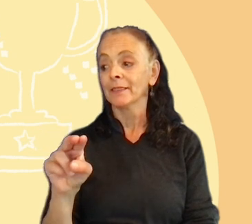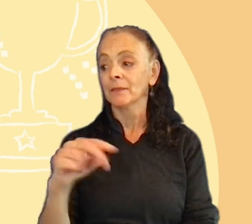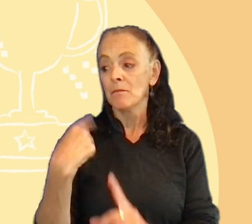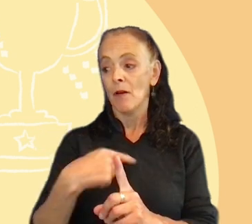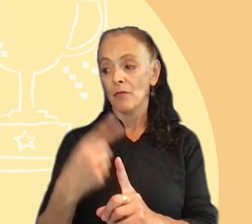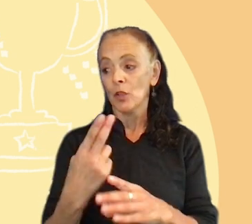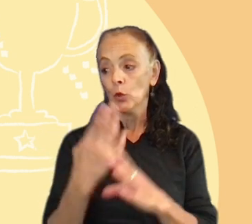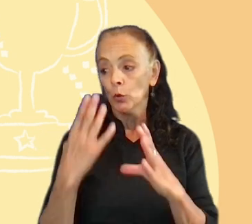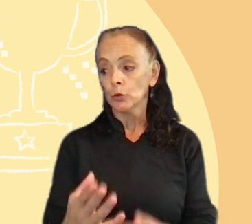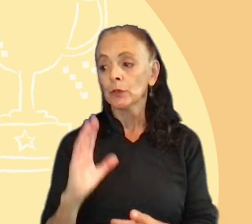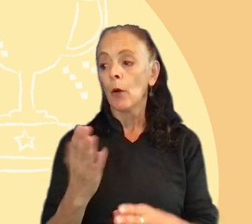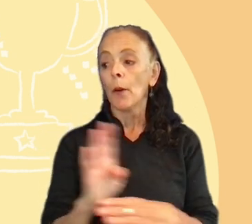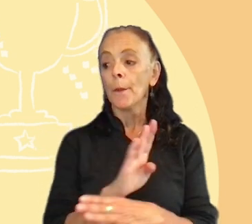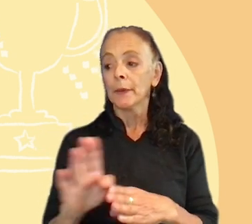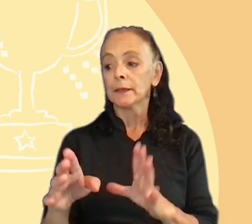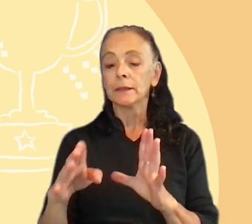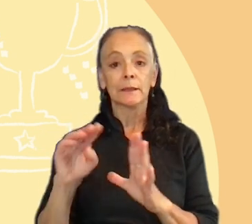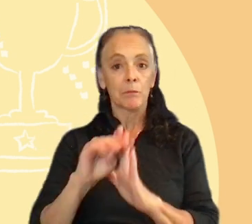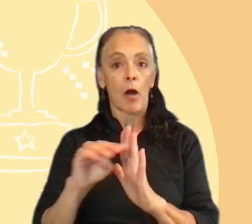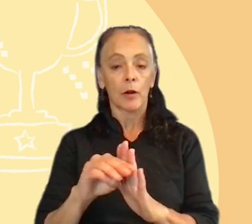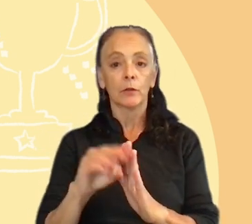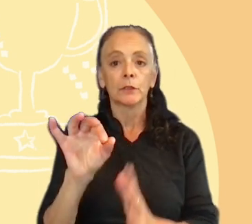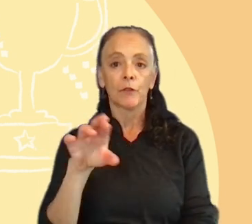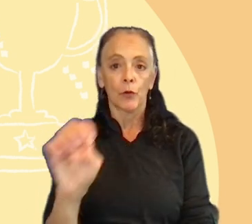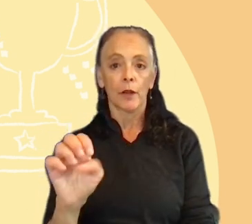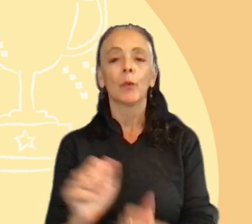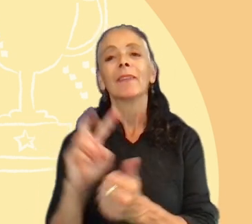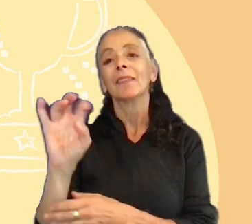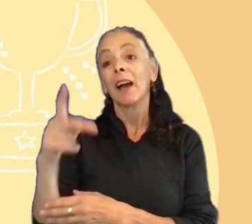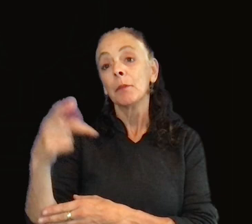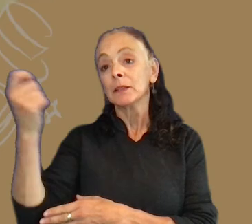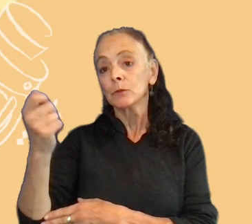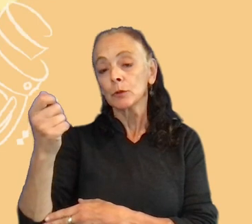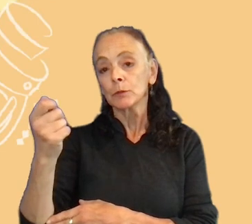And our business model is free with a VIP subscription for benefits.